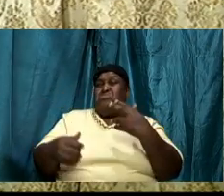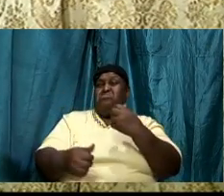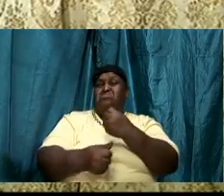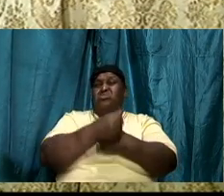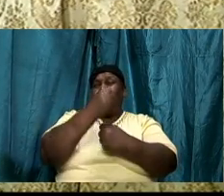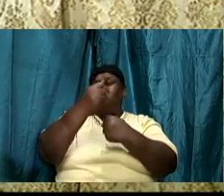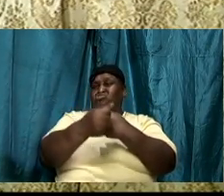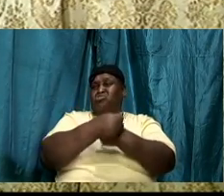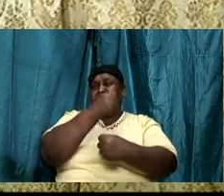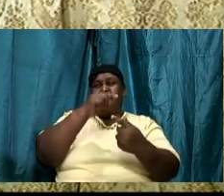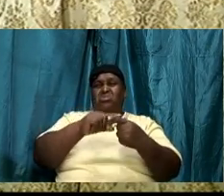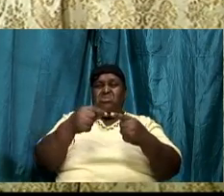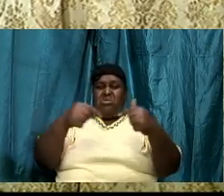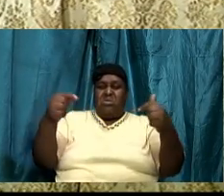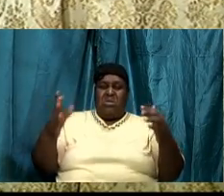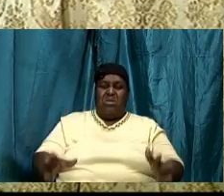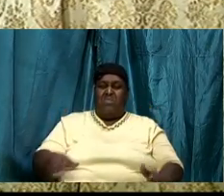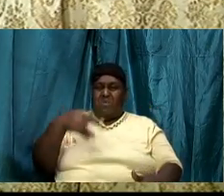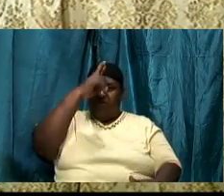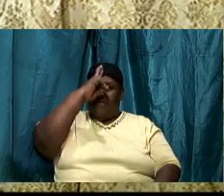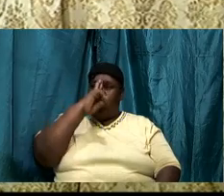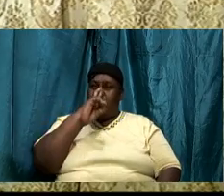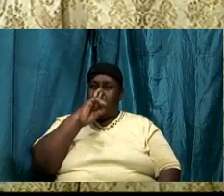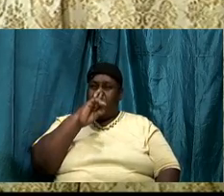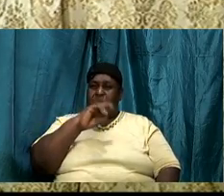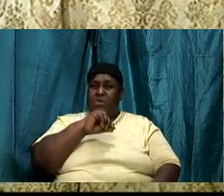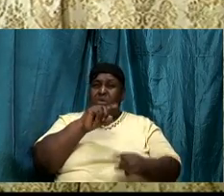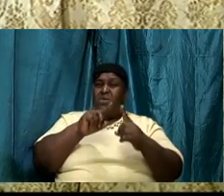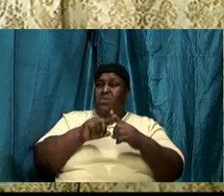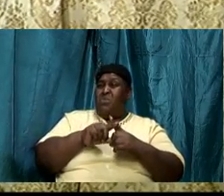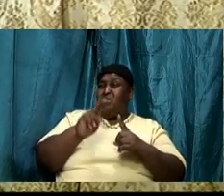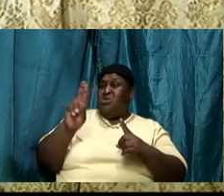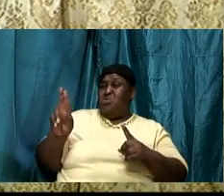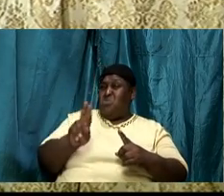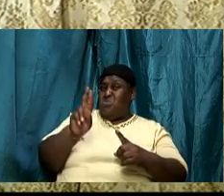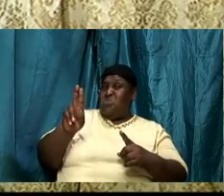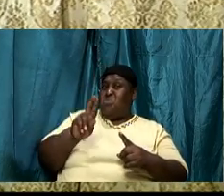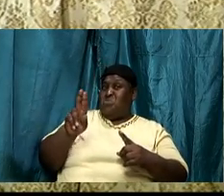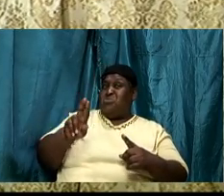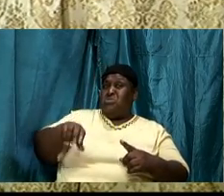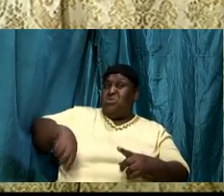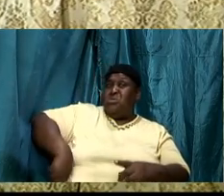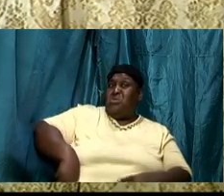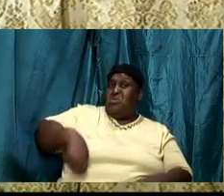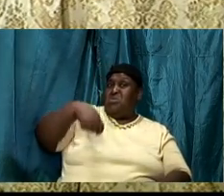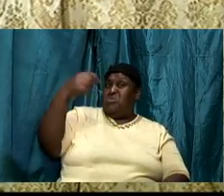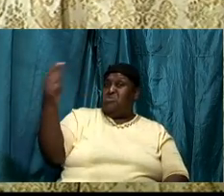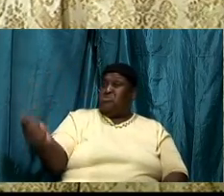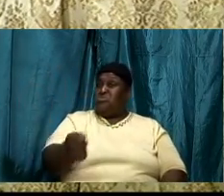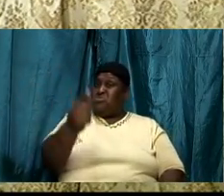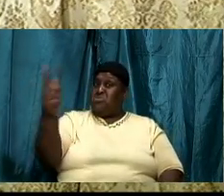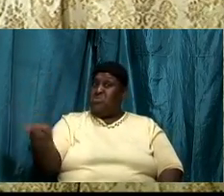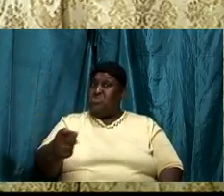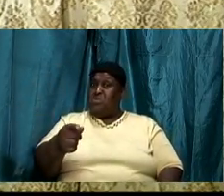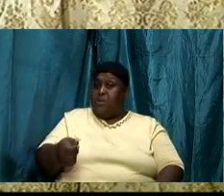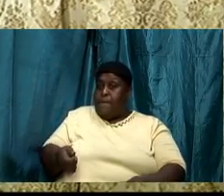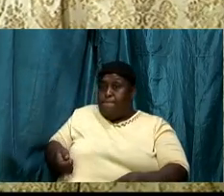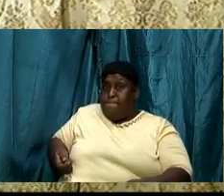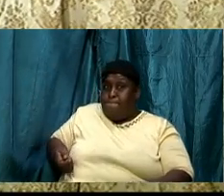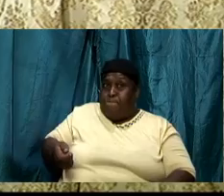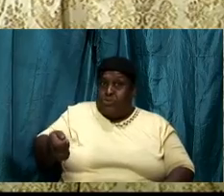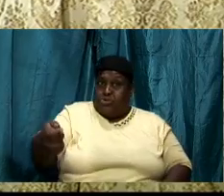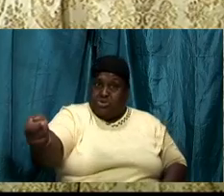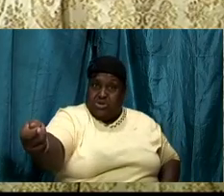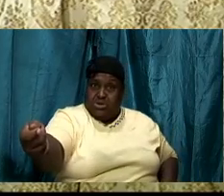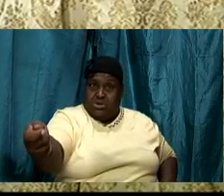When they used that sword and pushed it into the bowels of the enemy soldier,